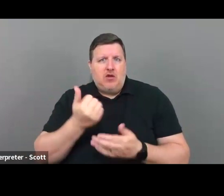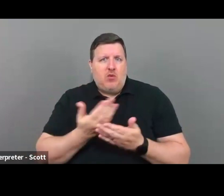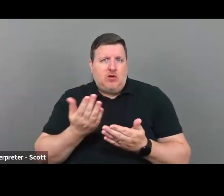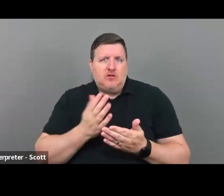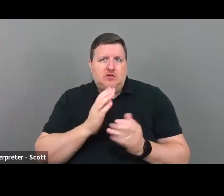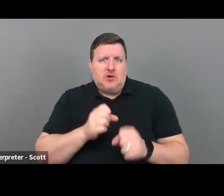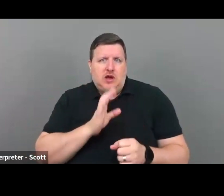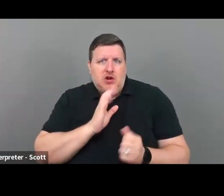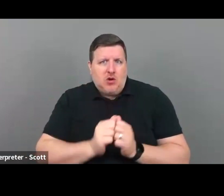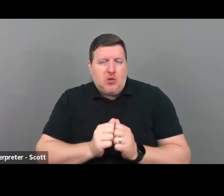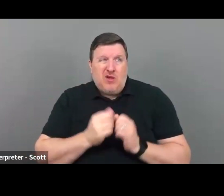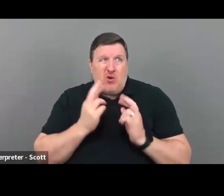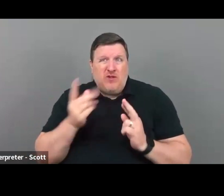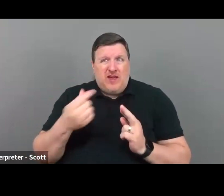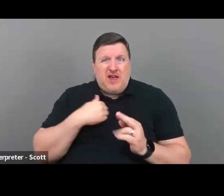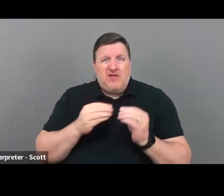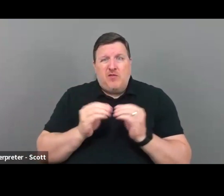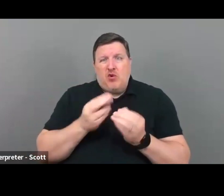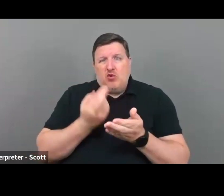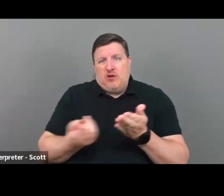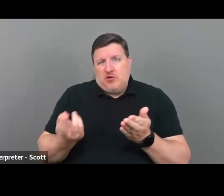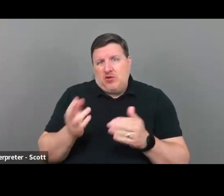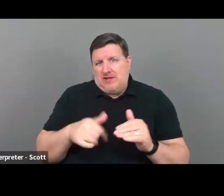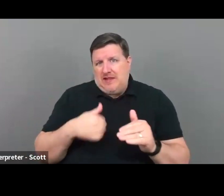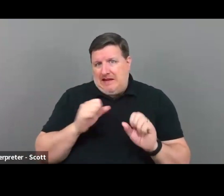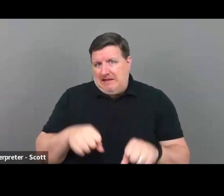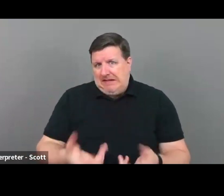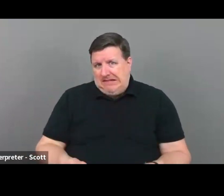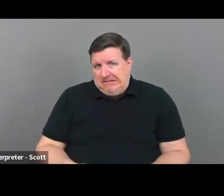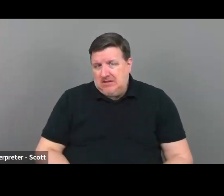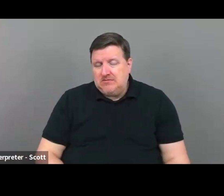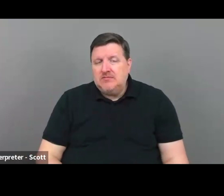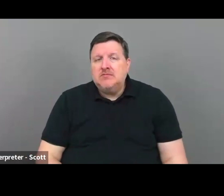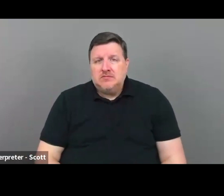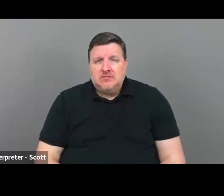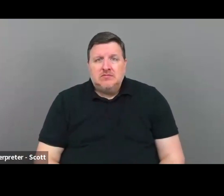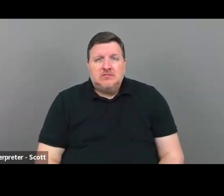and, and hopefully they will have better resources than I'm able to, to kind of give you in that regard.